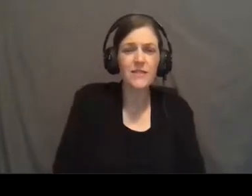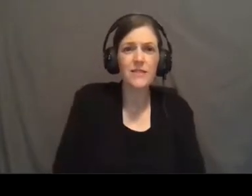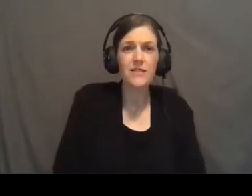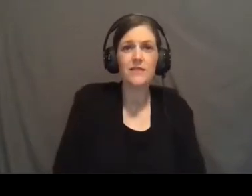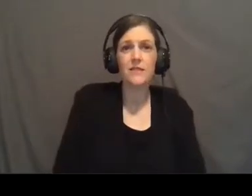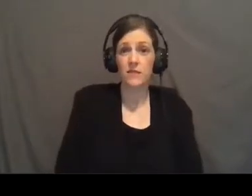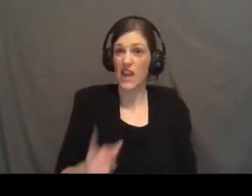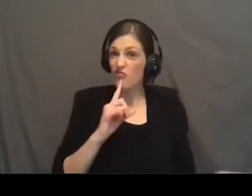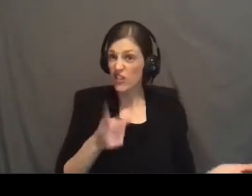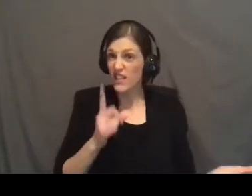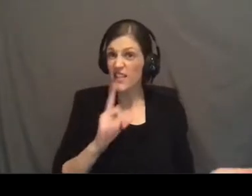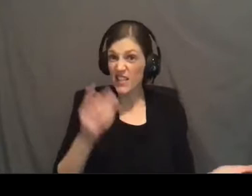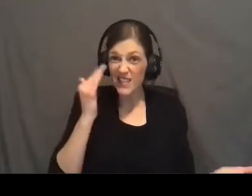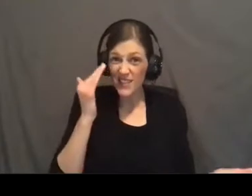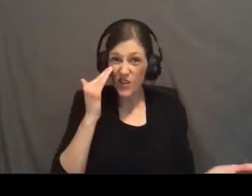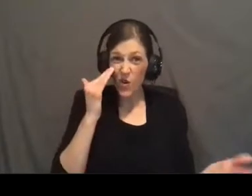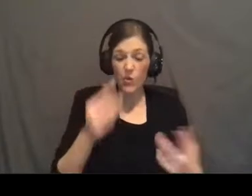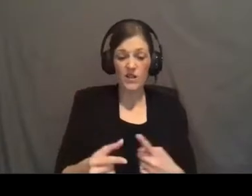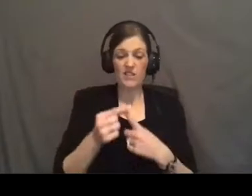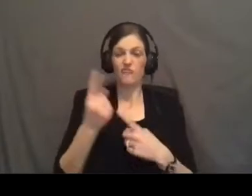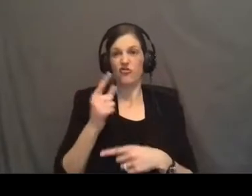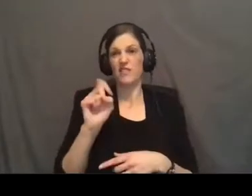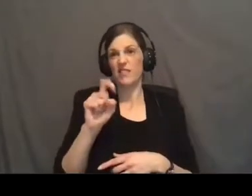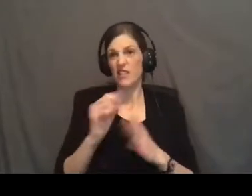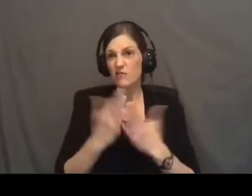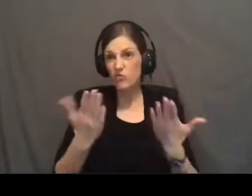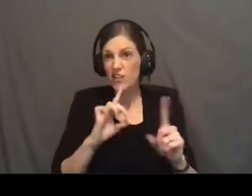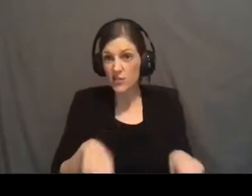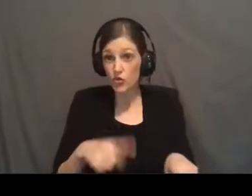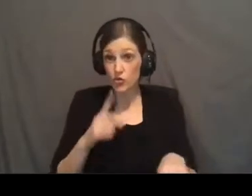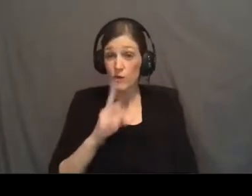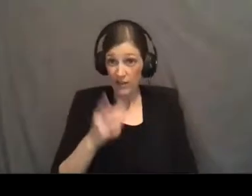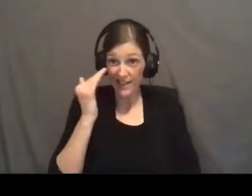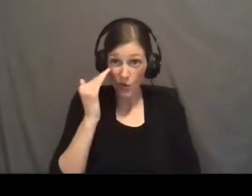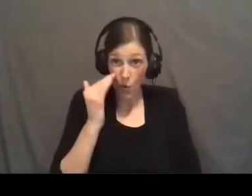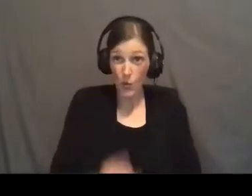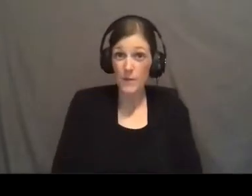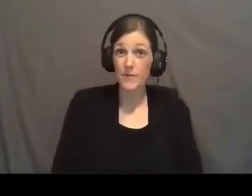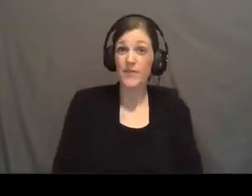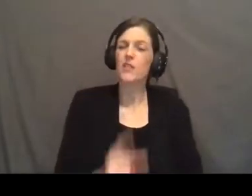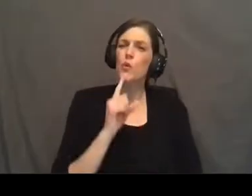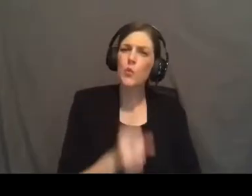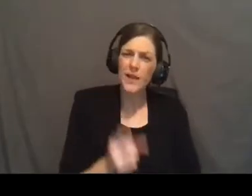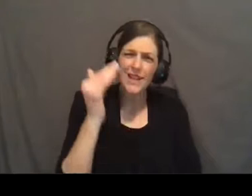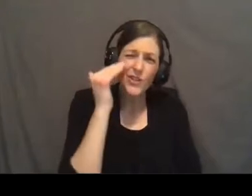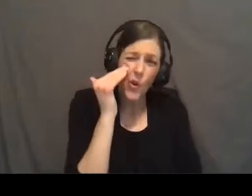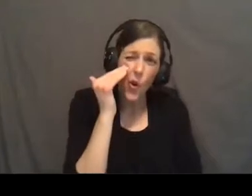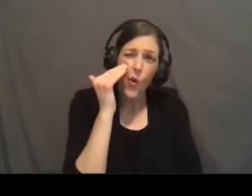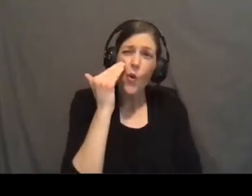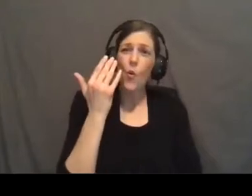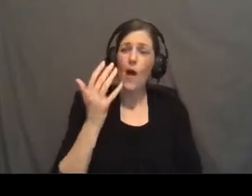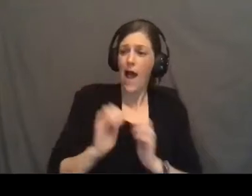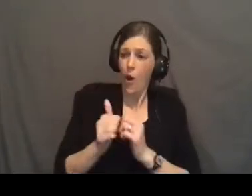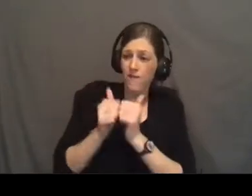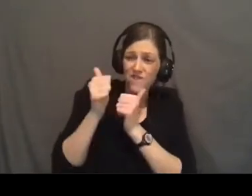Like, really know? Besides just a textbook answer, do we really know? Do we really know at what lengths He